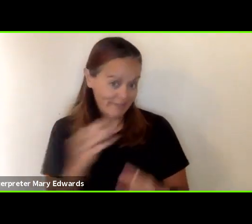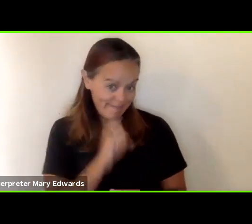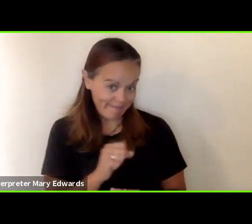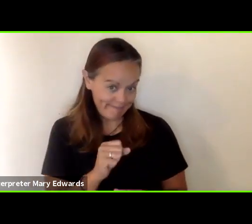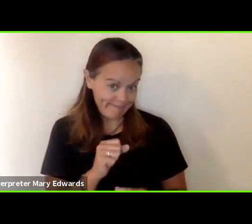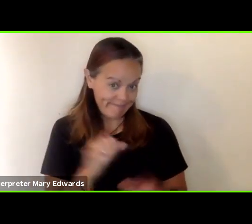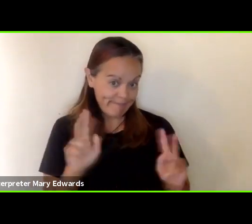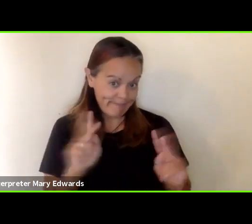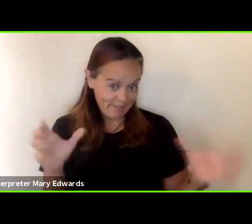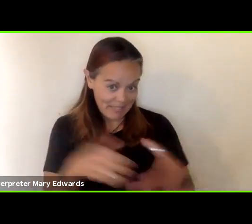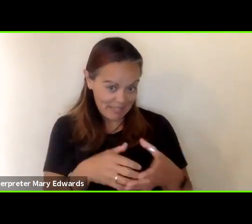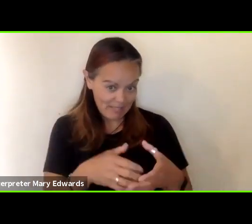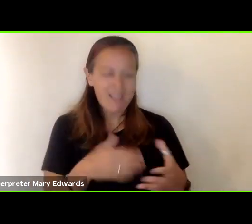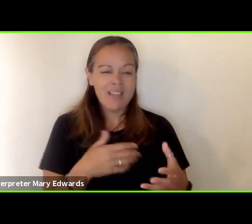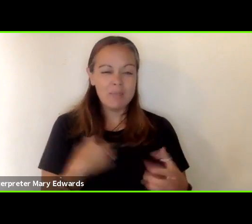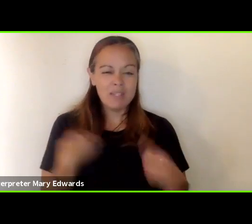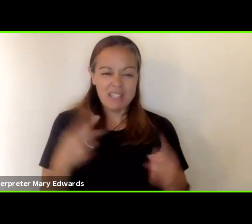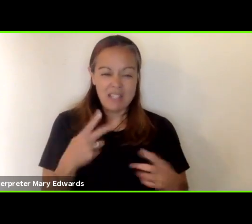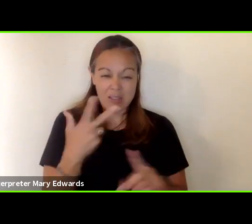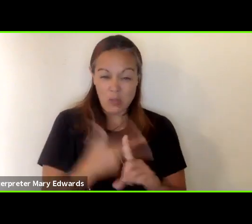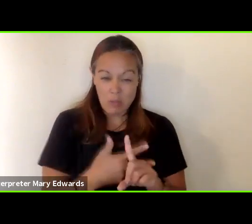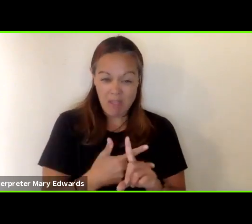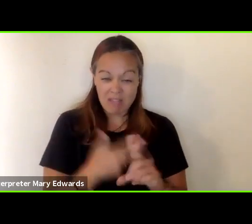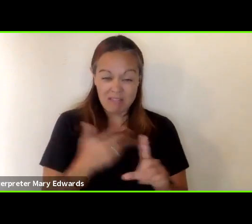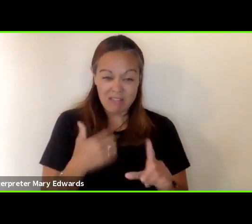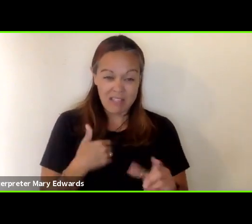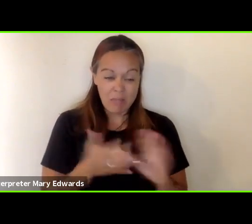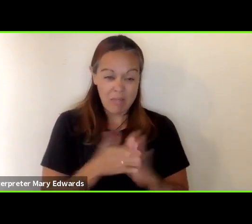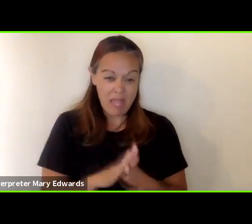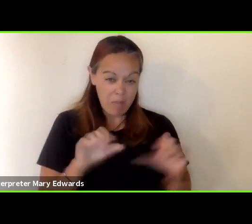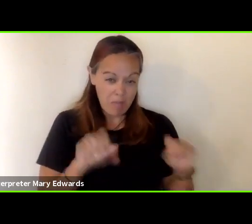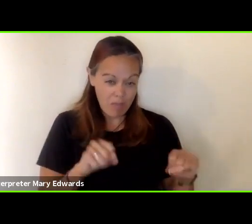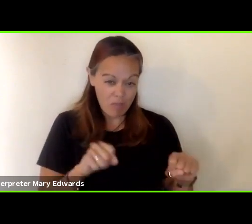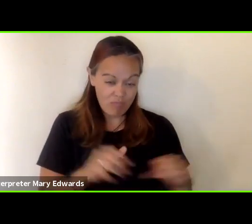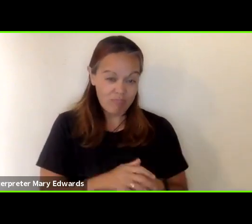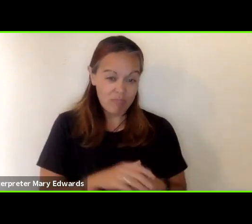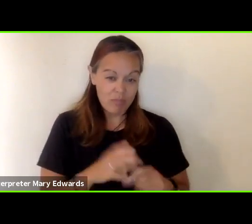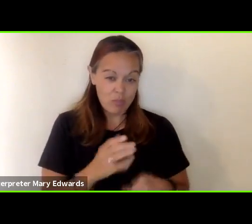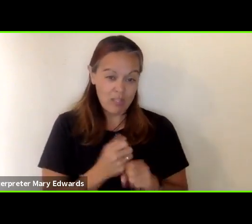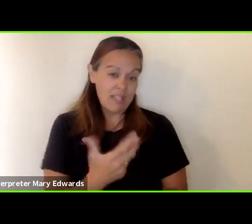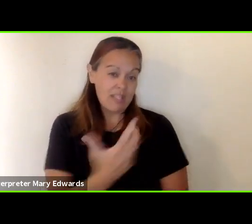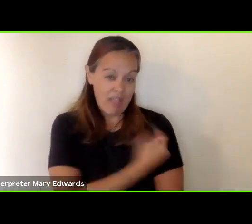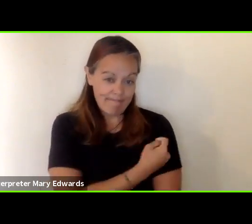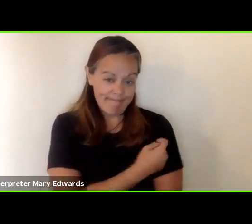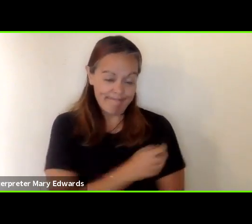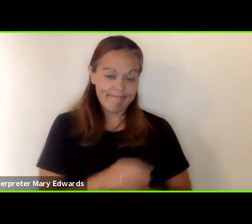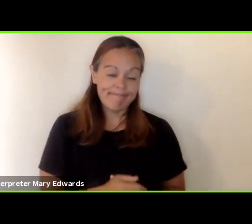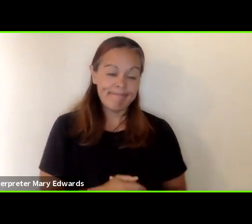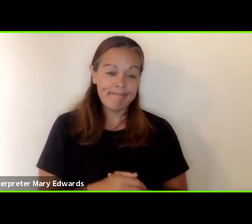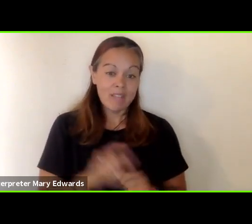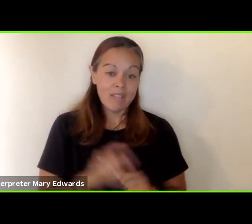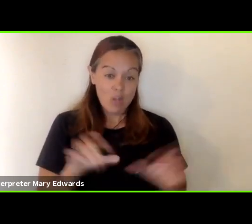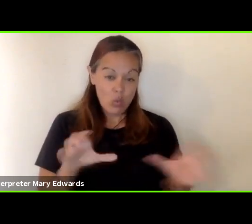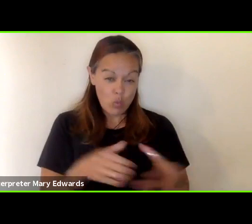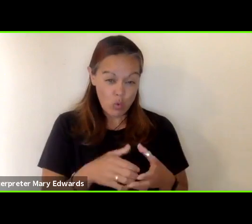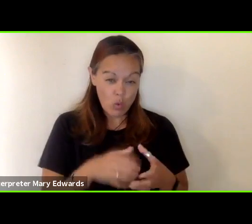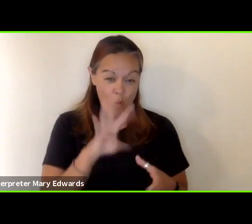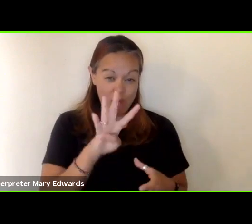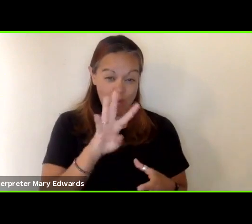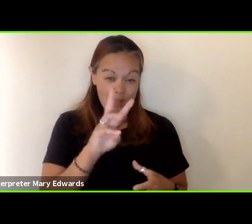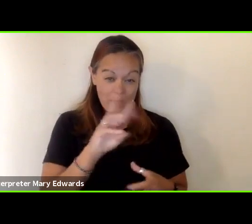population even though it's been less than three months since they became eligible to get the vaccine this group is now 46